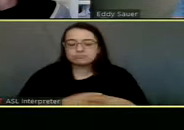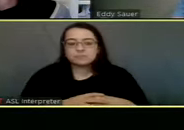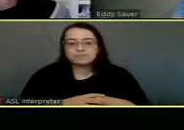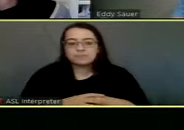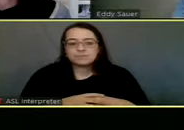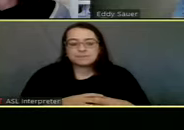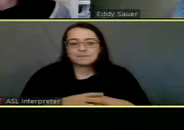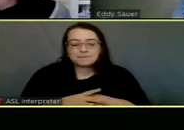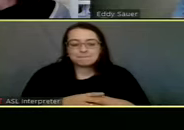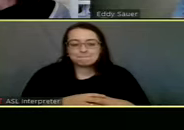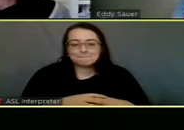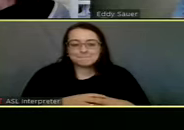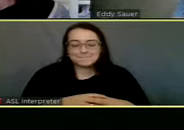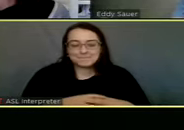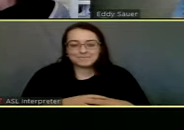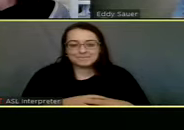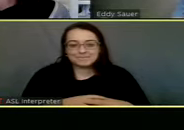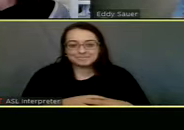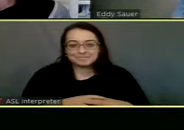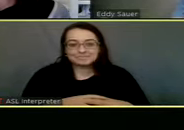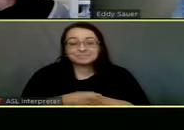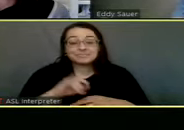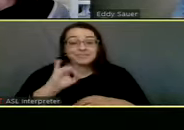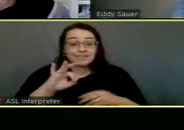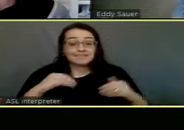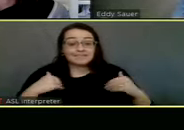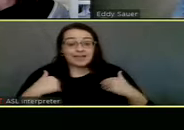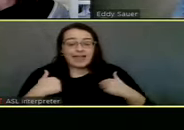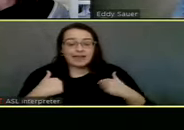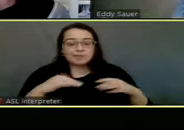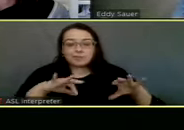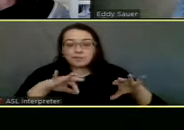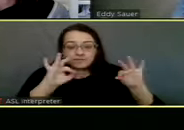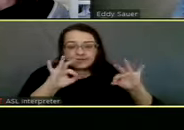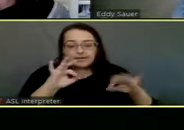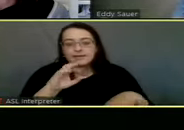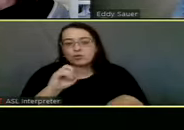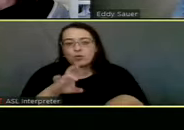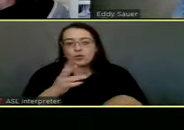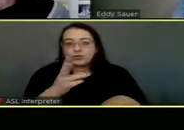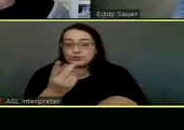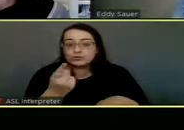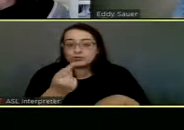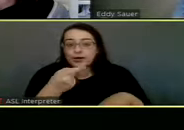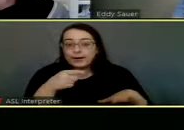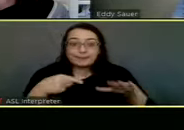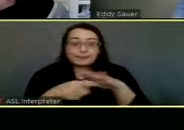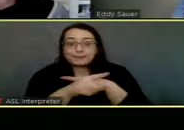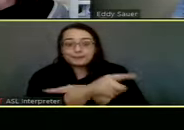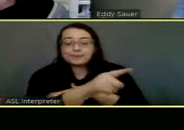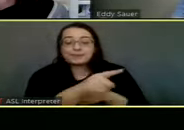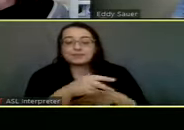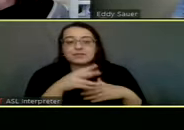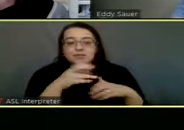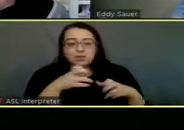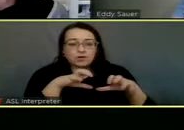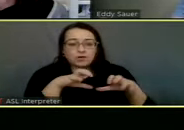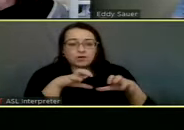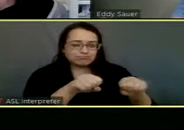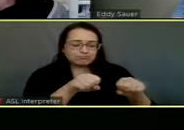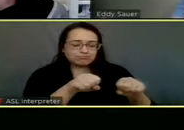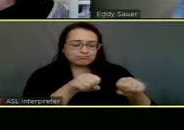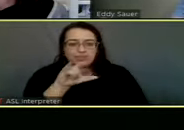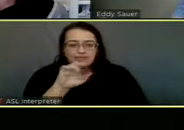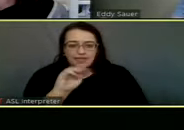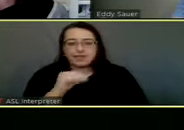The other thing is when we're at, when, if an animal is picked up and it's a stray or your dog just got loose and you want to reclaim it, we do